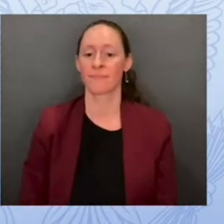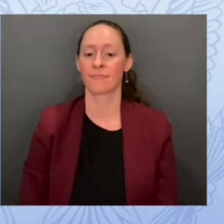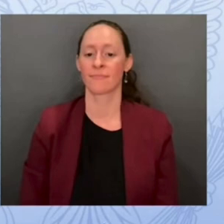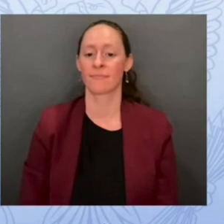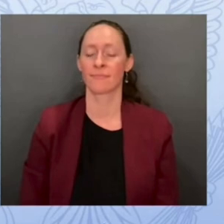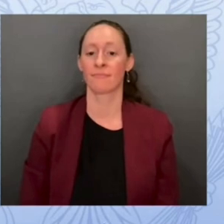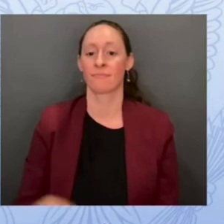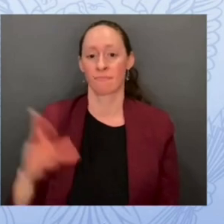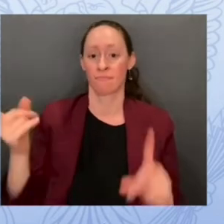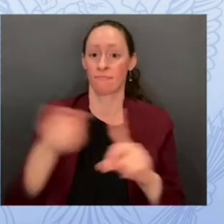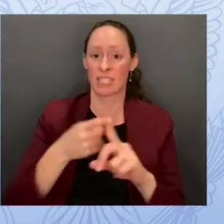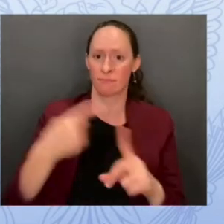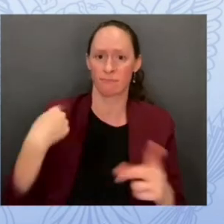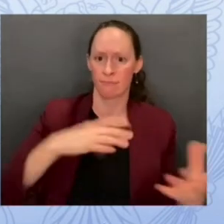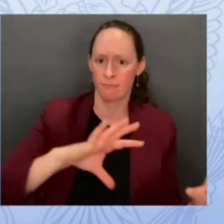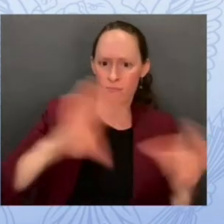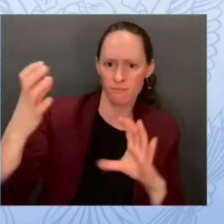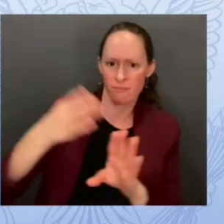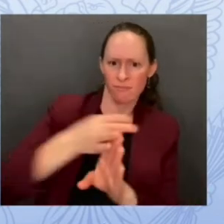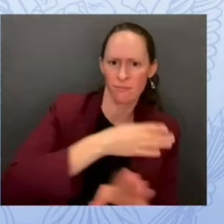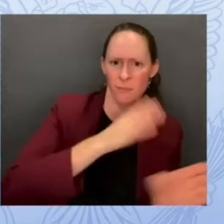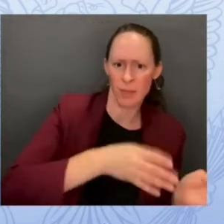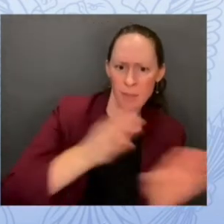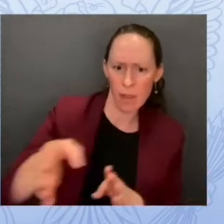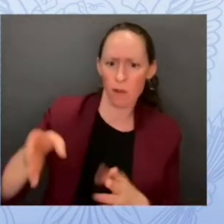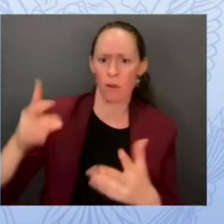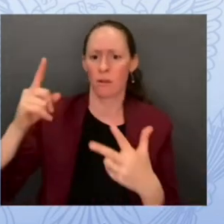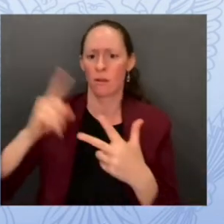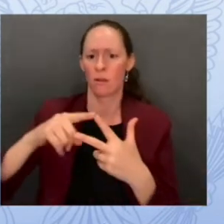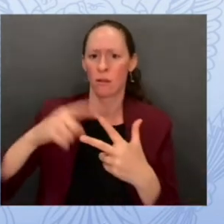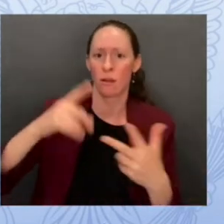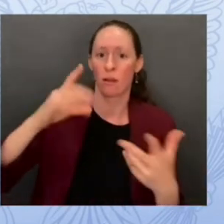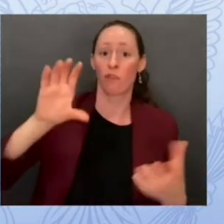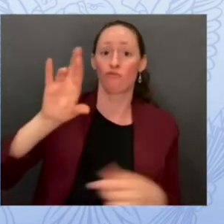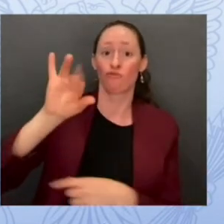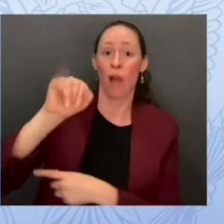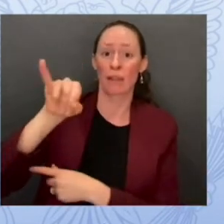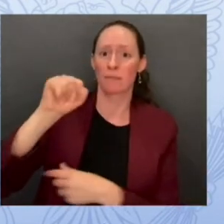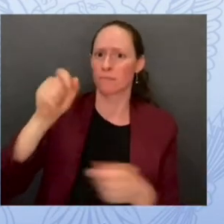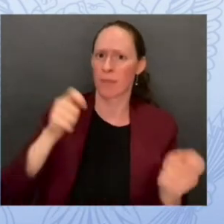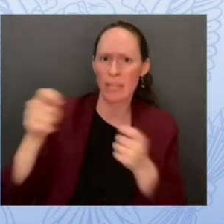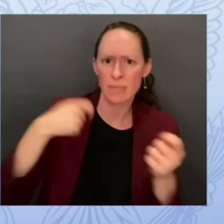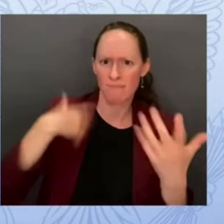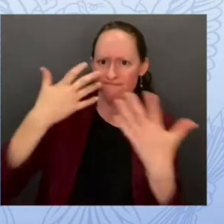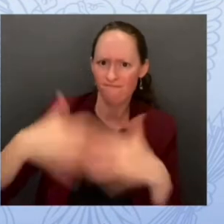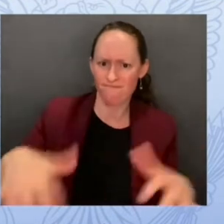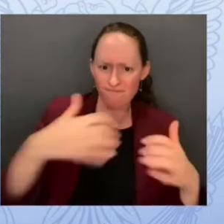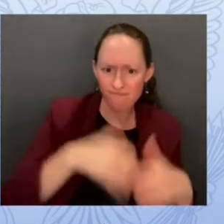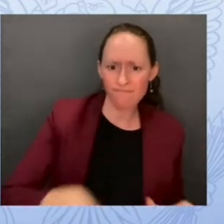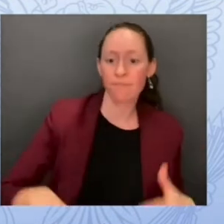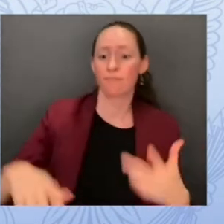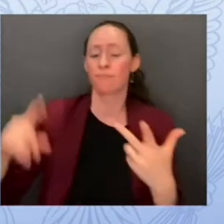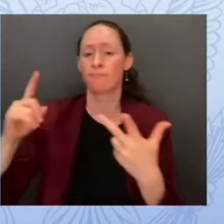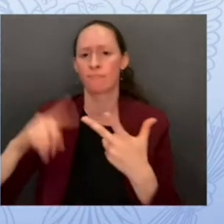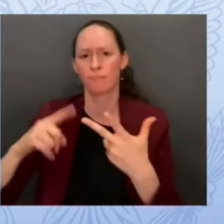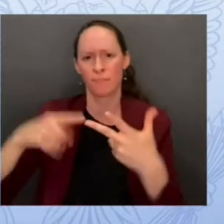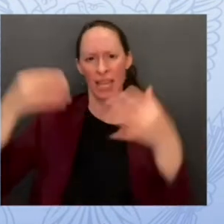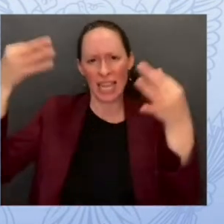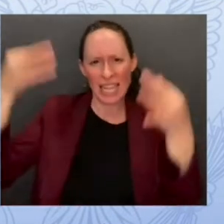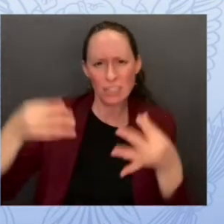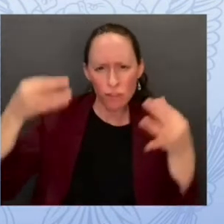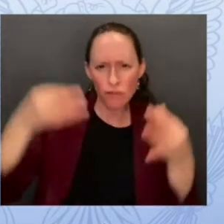way and thirdly post-event decisions and resiliency building based on the learned experience